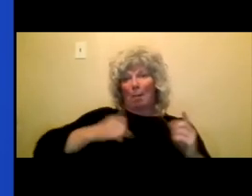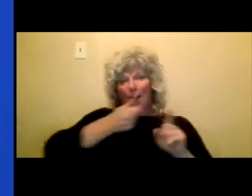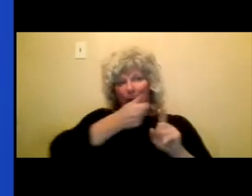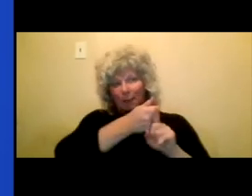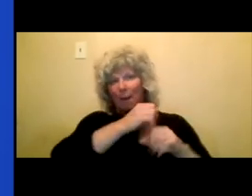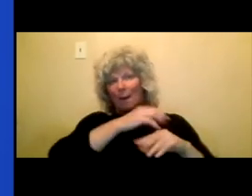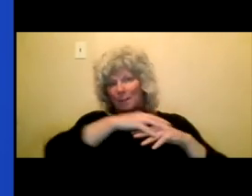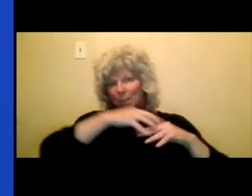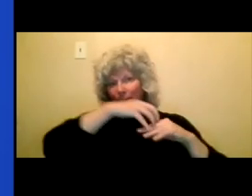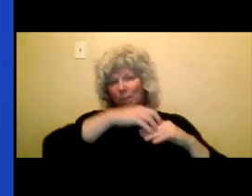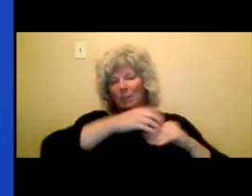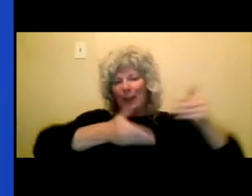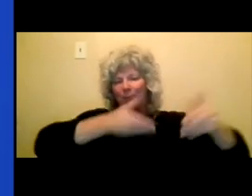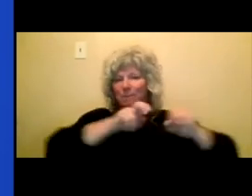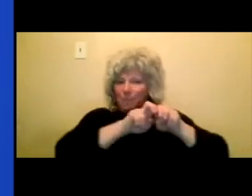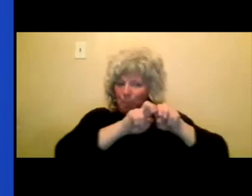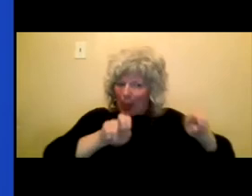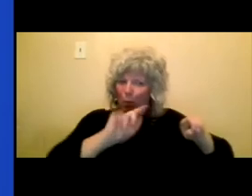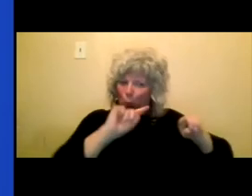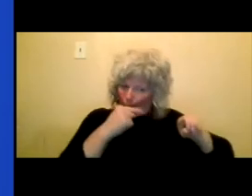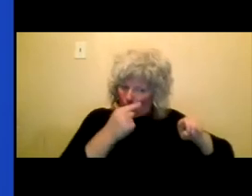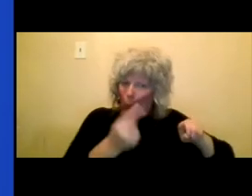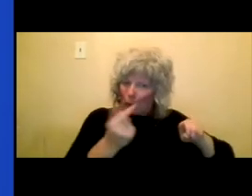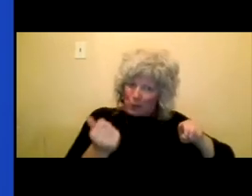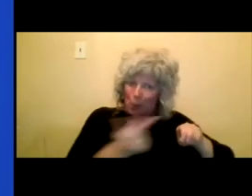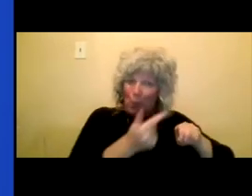project. So that is the difference.